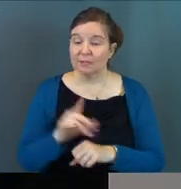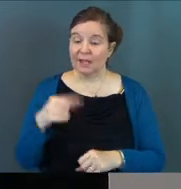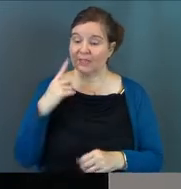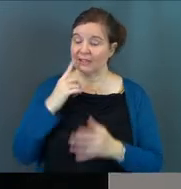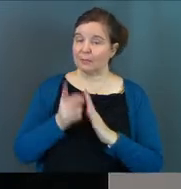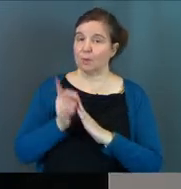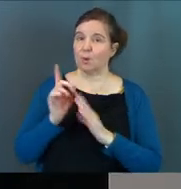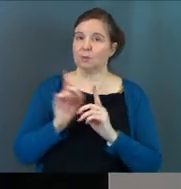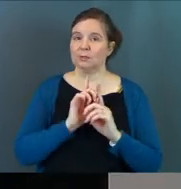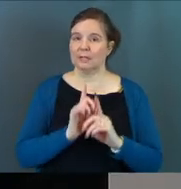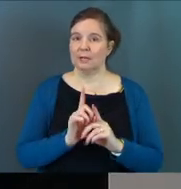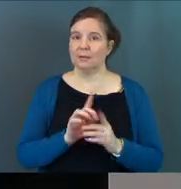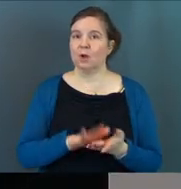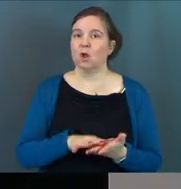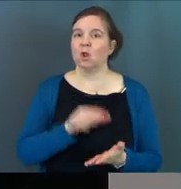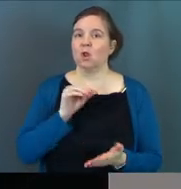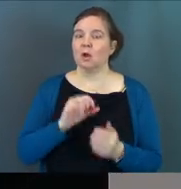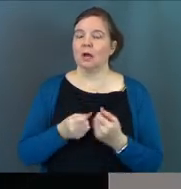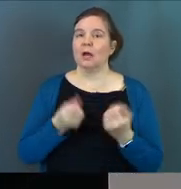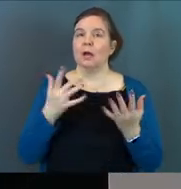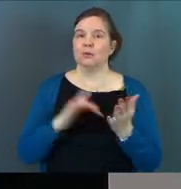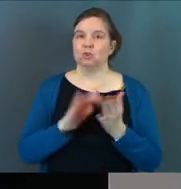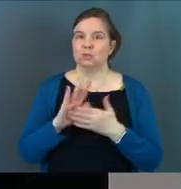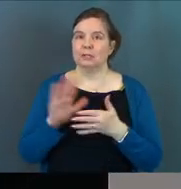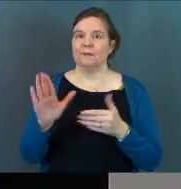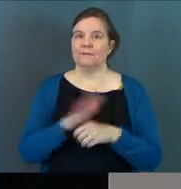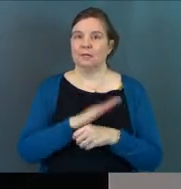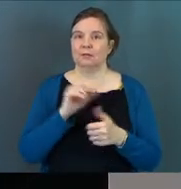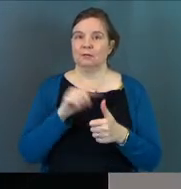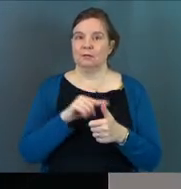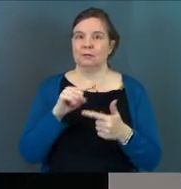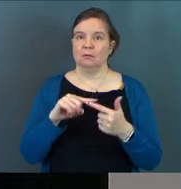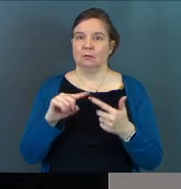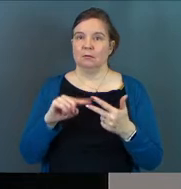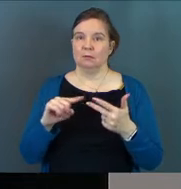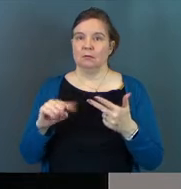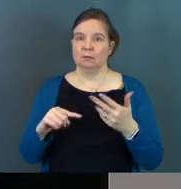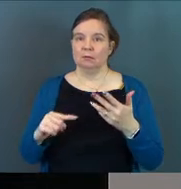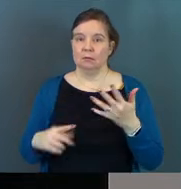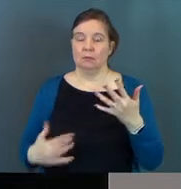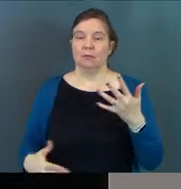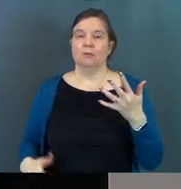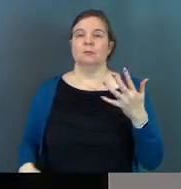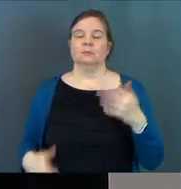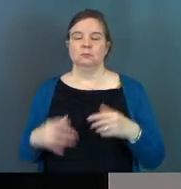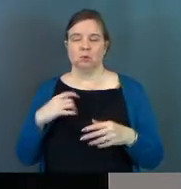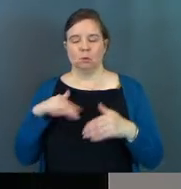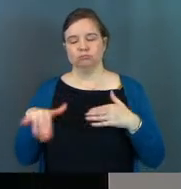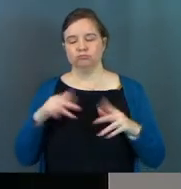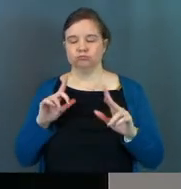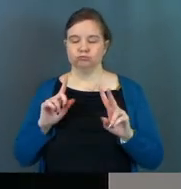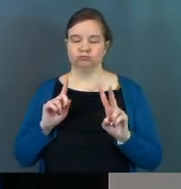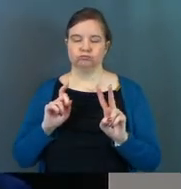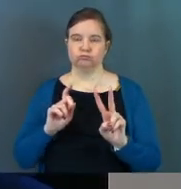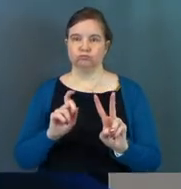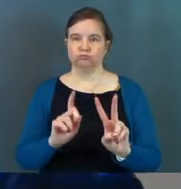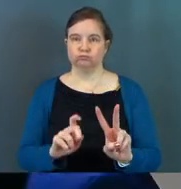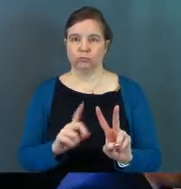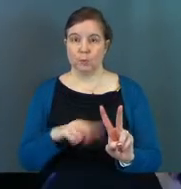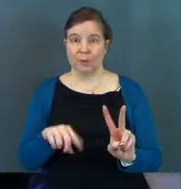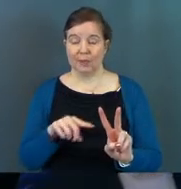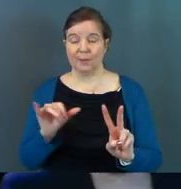moment where the disciples learned how much Jesus fulfilled the old Testament prophecy. So he's walking along with them.